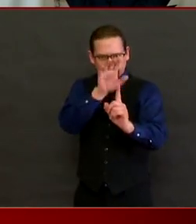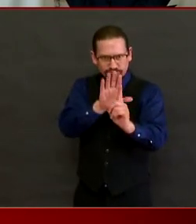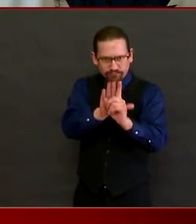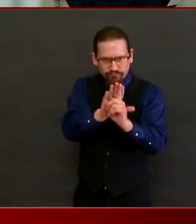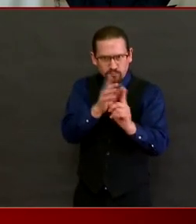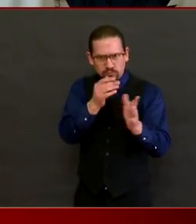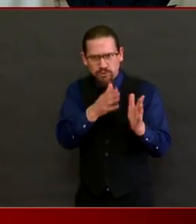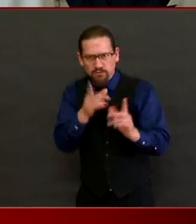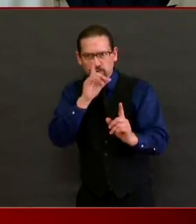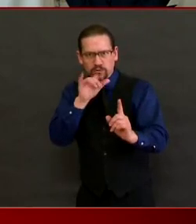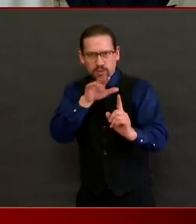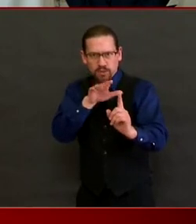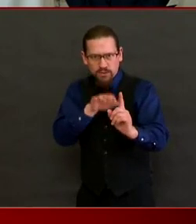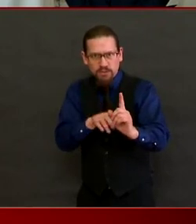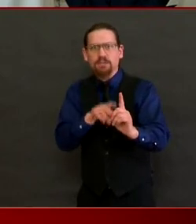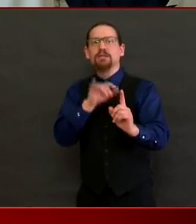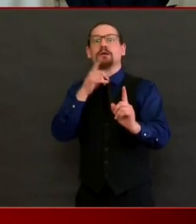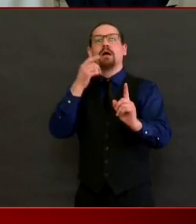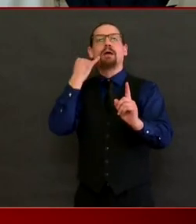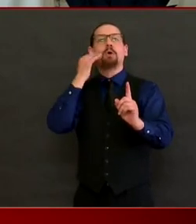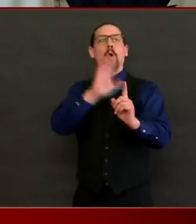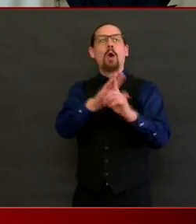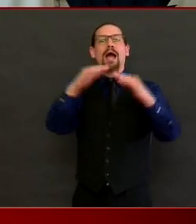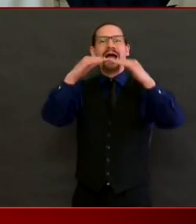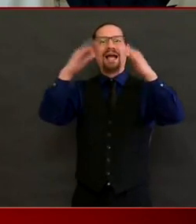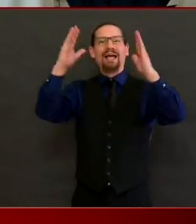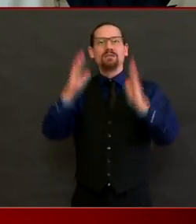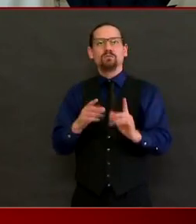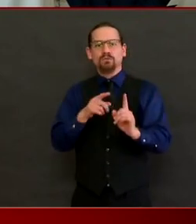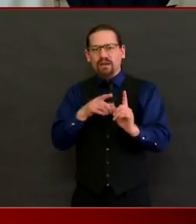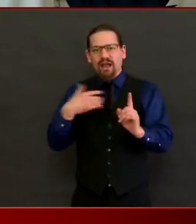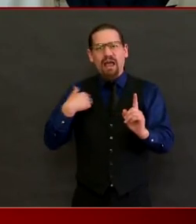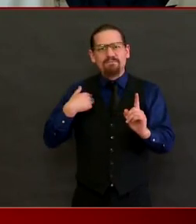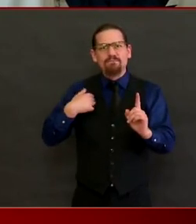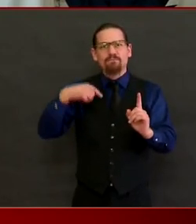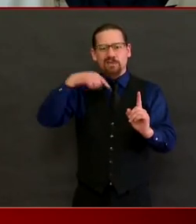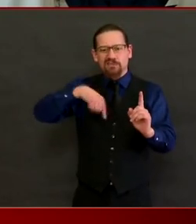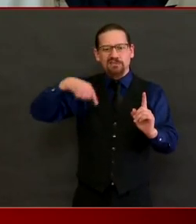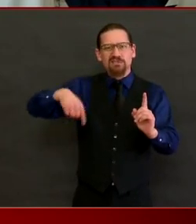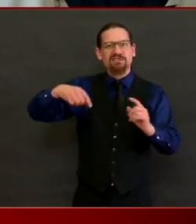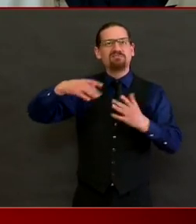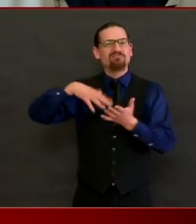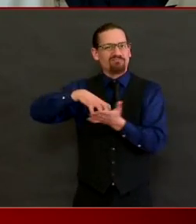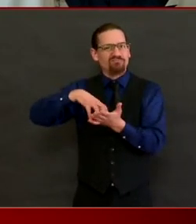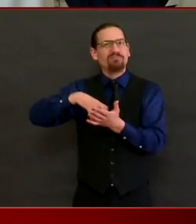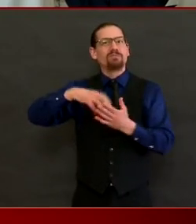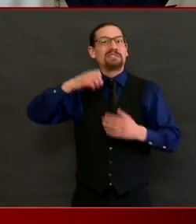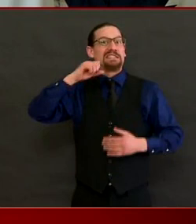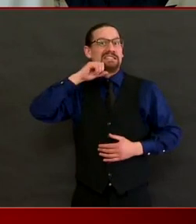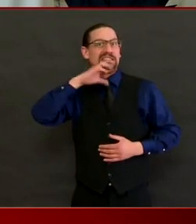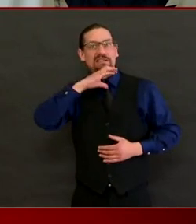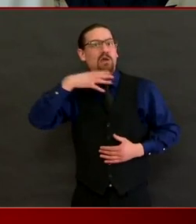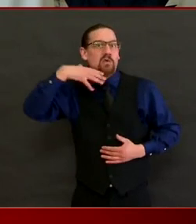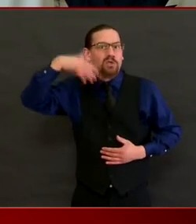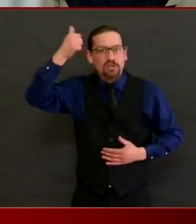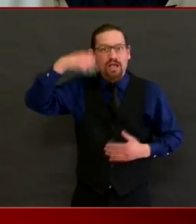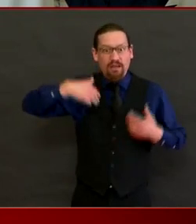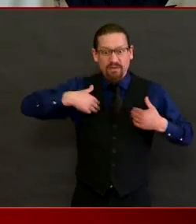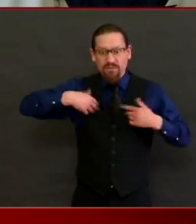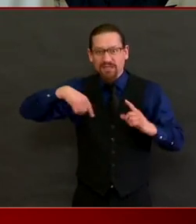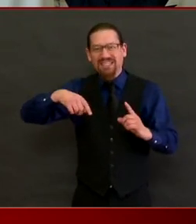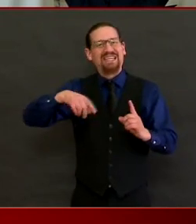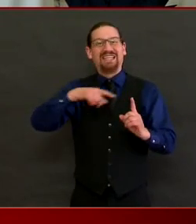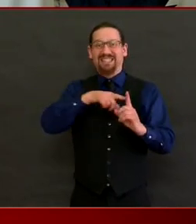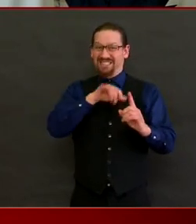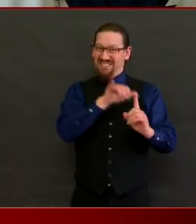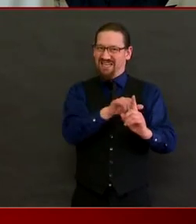symptoms can stay someplace else safely or see if the other members of the household who are at higher risk can